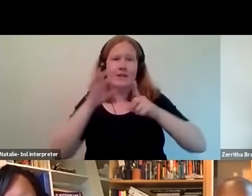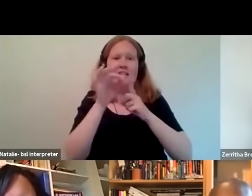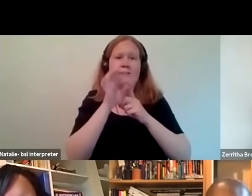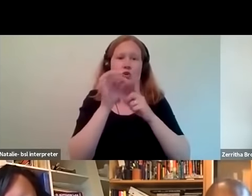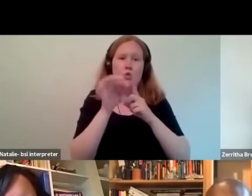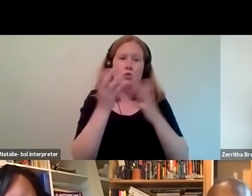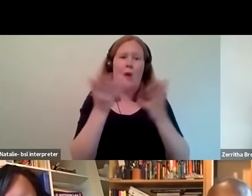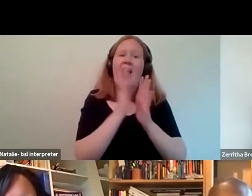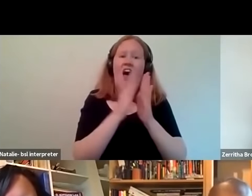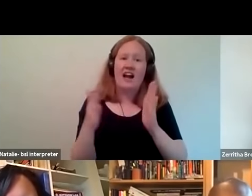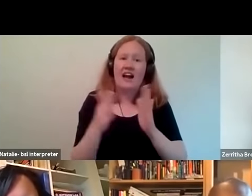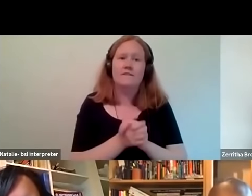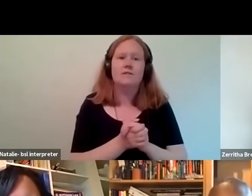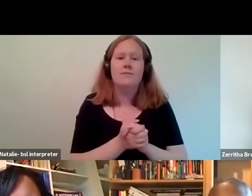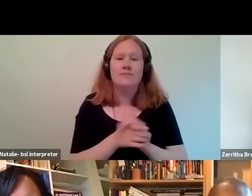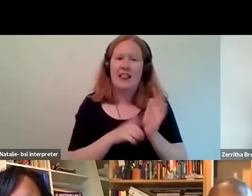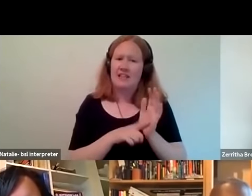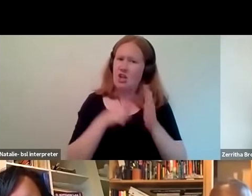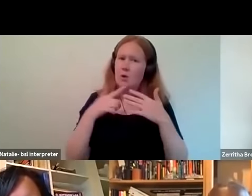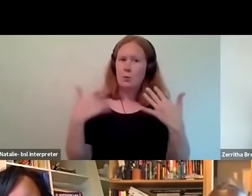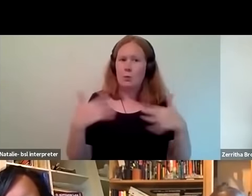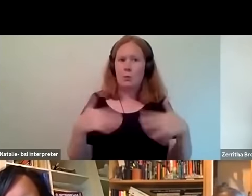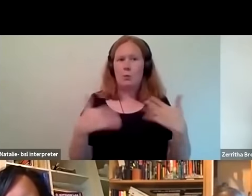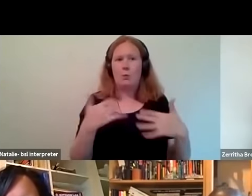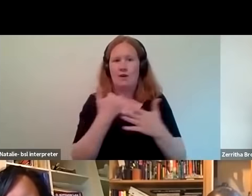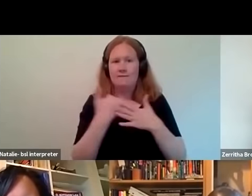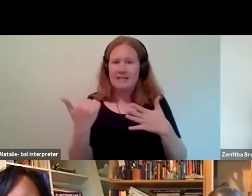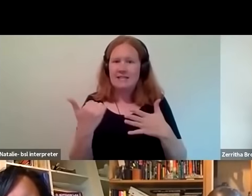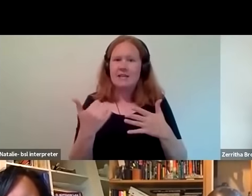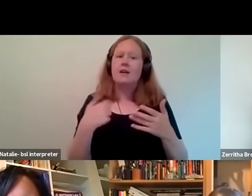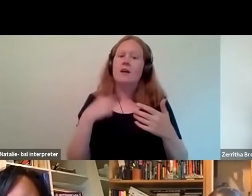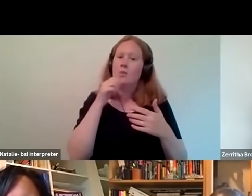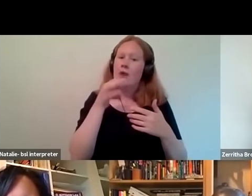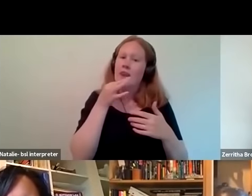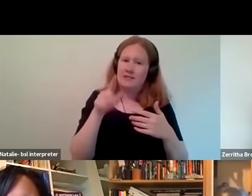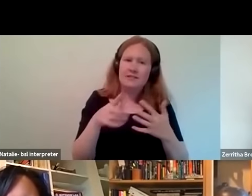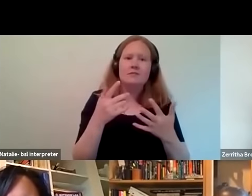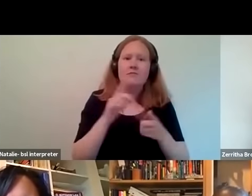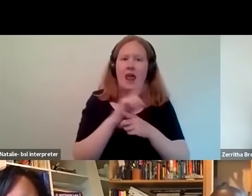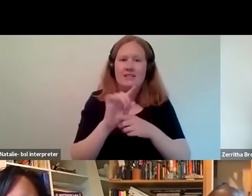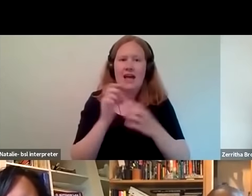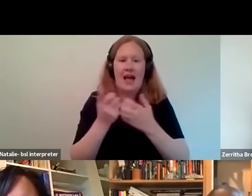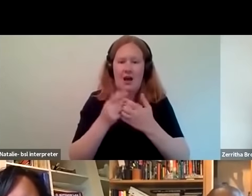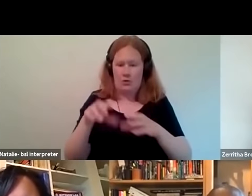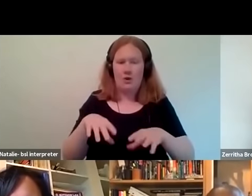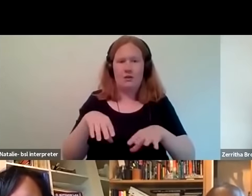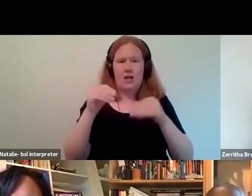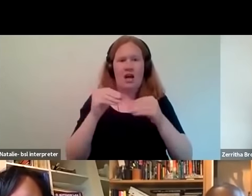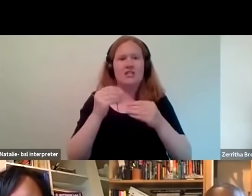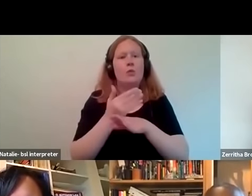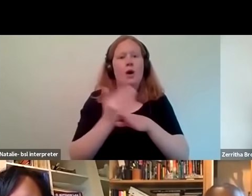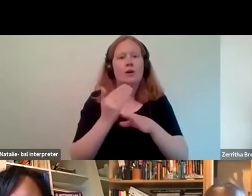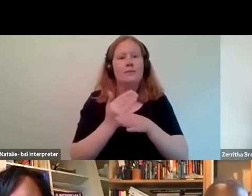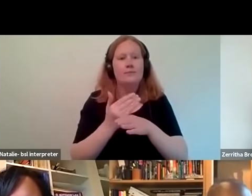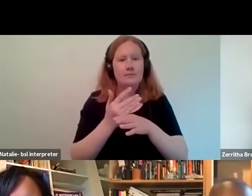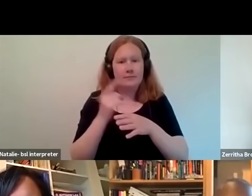and um for throughout the session we will be talking about how you went specifically about that work and building um trust and